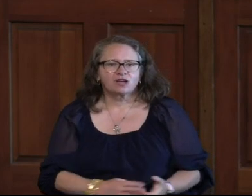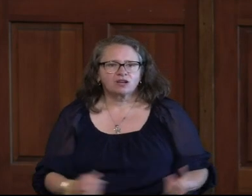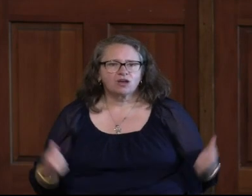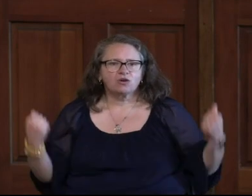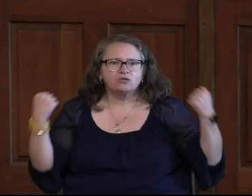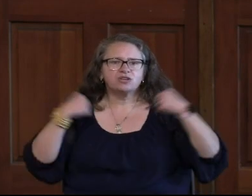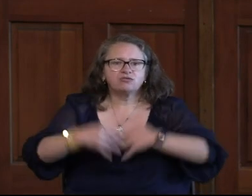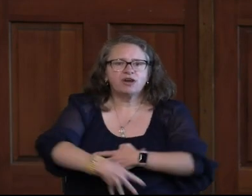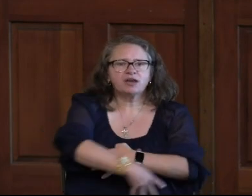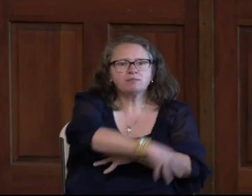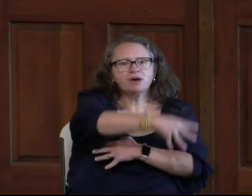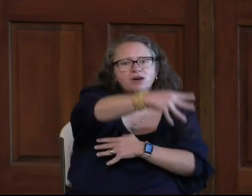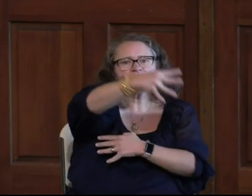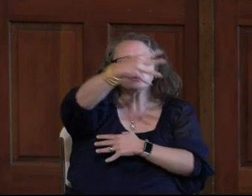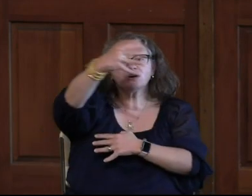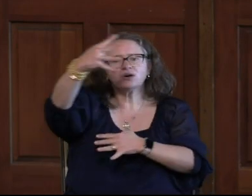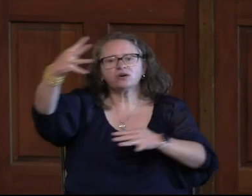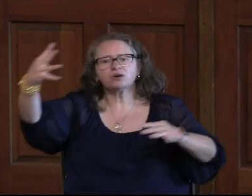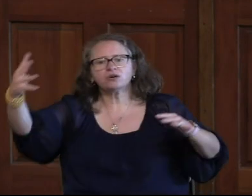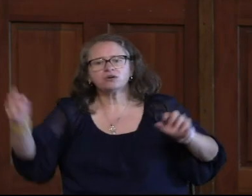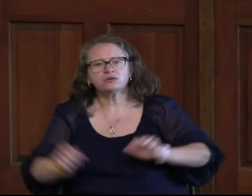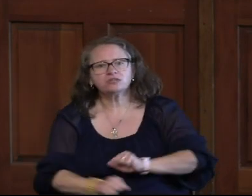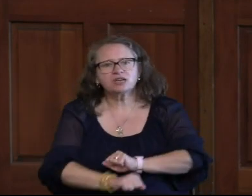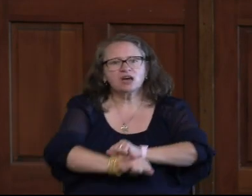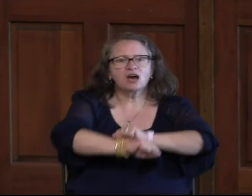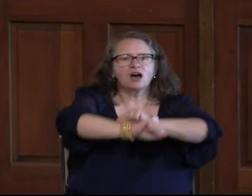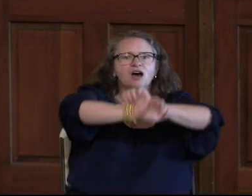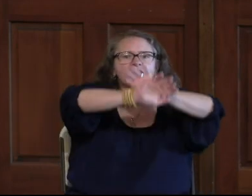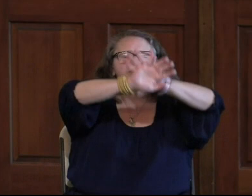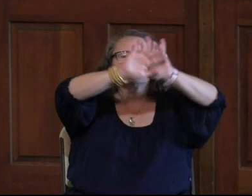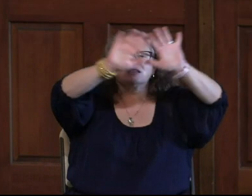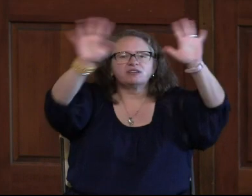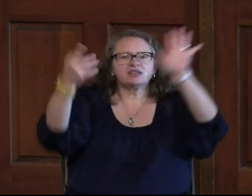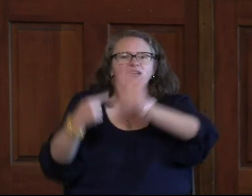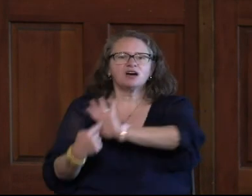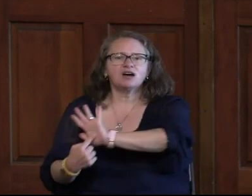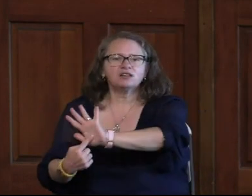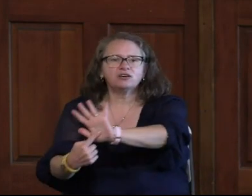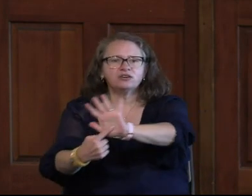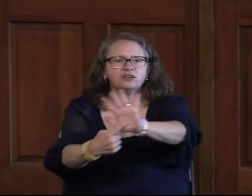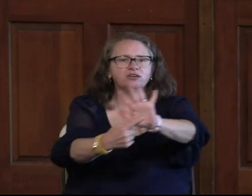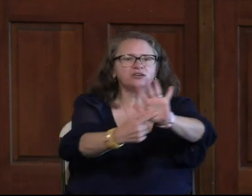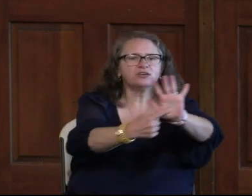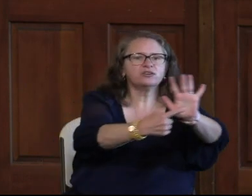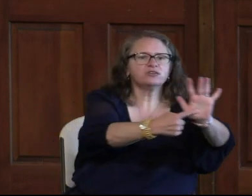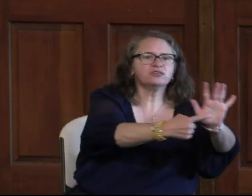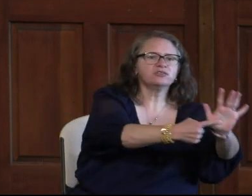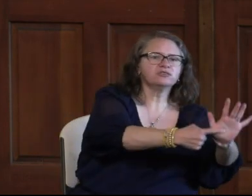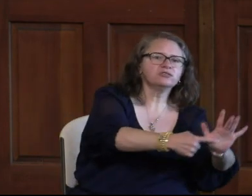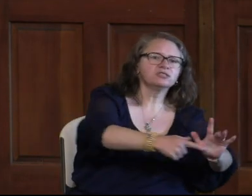Clothed in rainbows of living color,